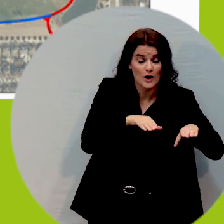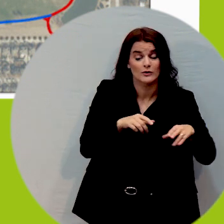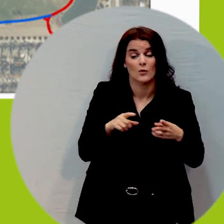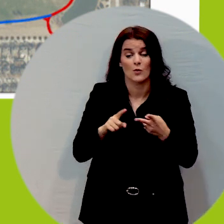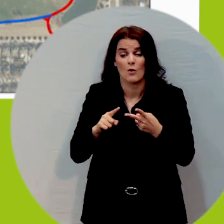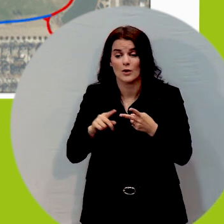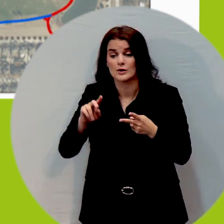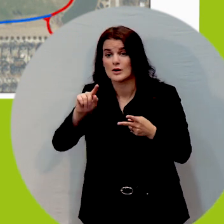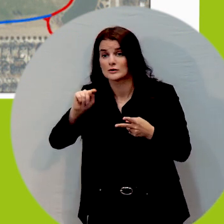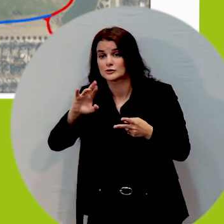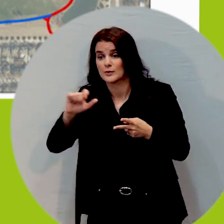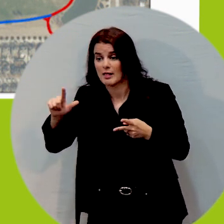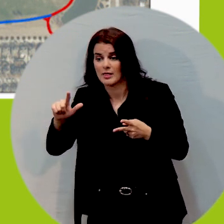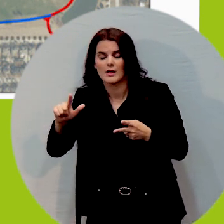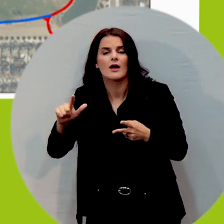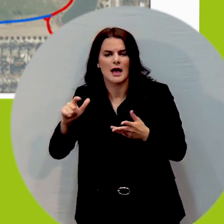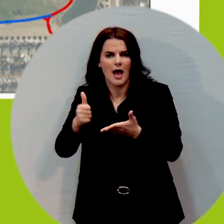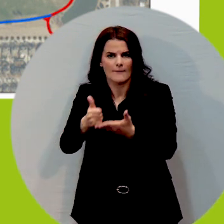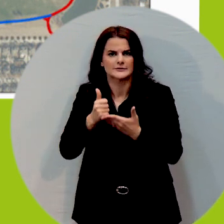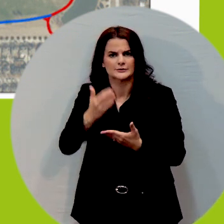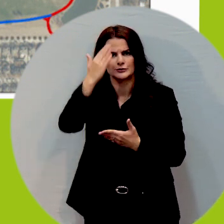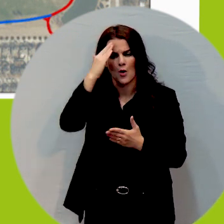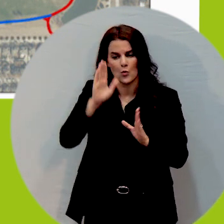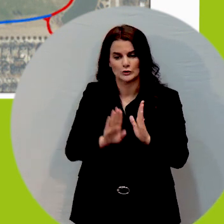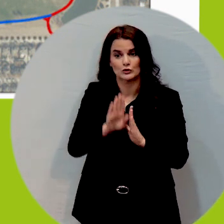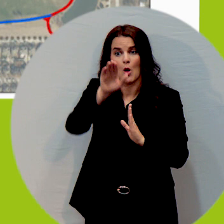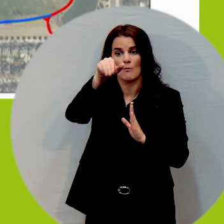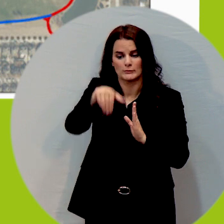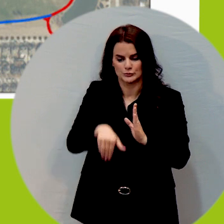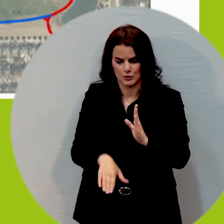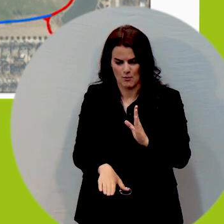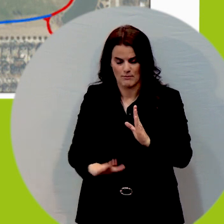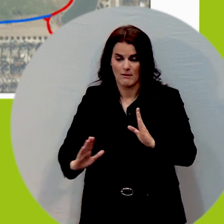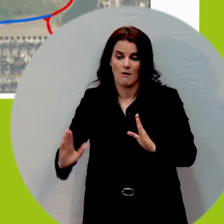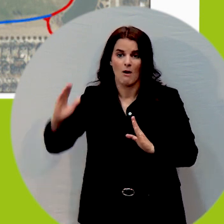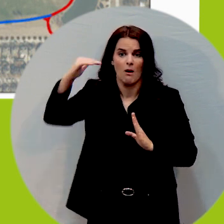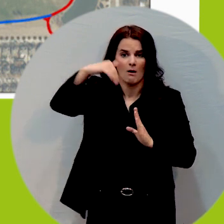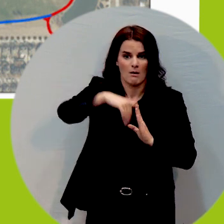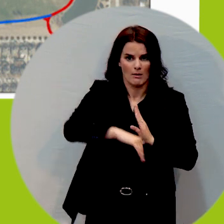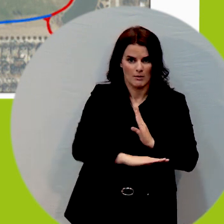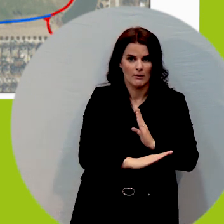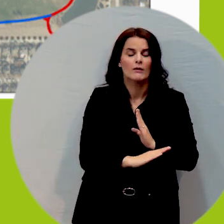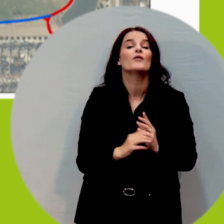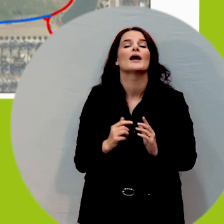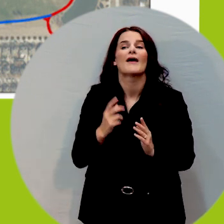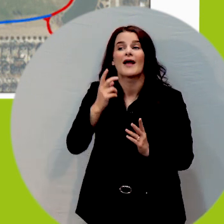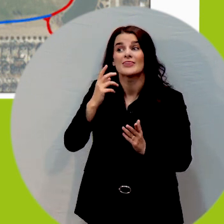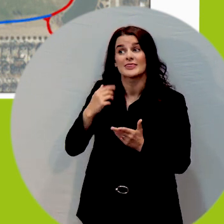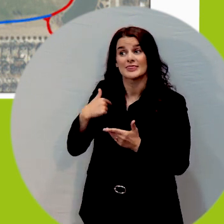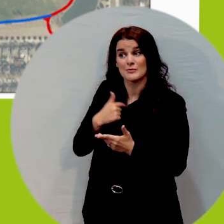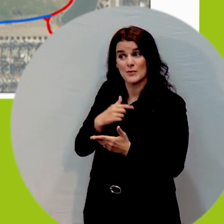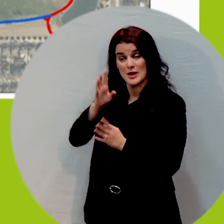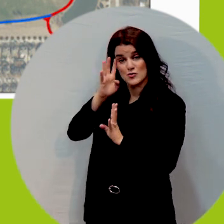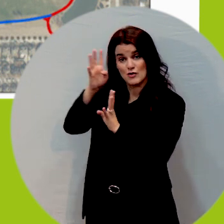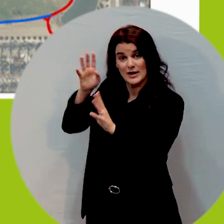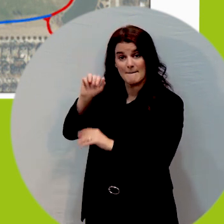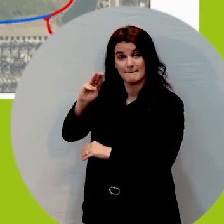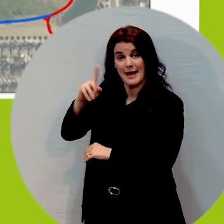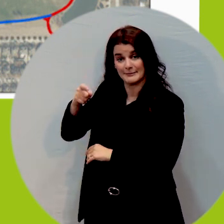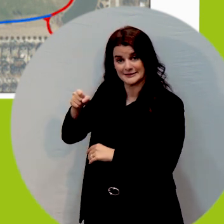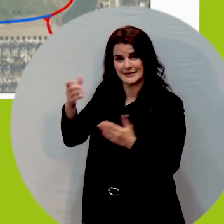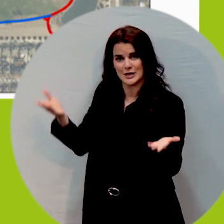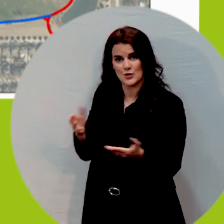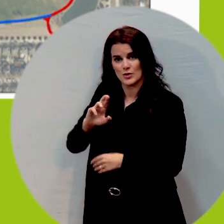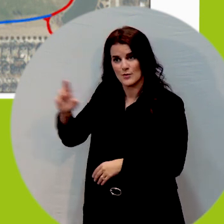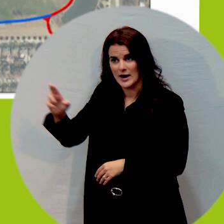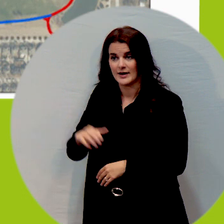slope of that route is and it allows us to create these maps which you see on the right. So we took that information and then we boiled it down to something